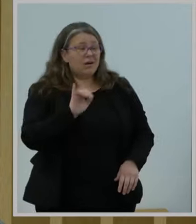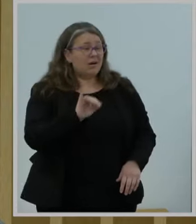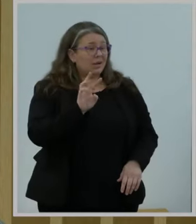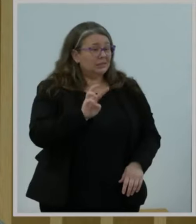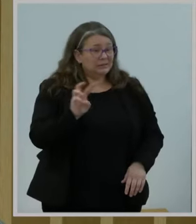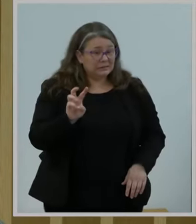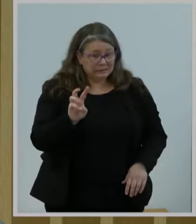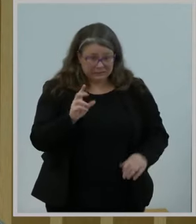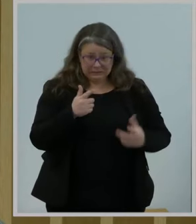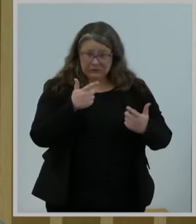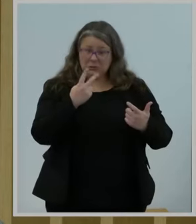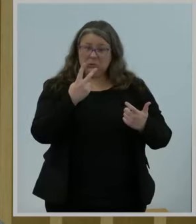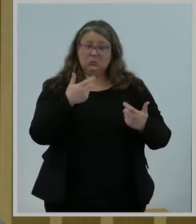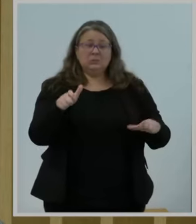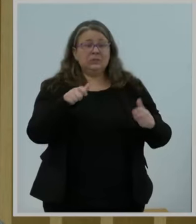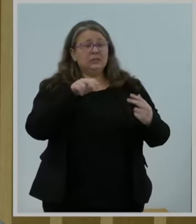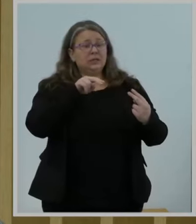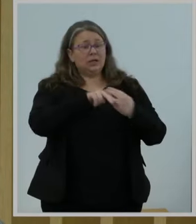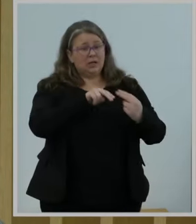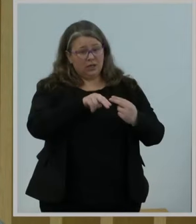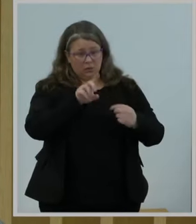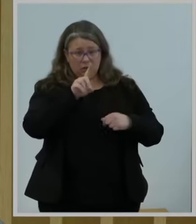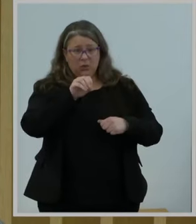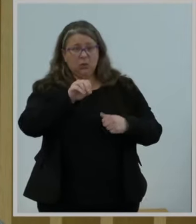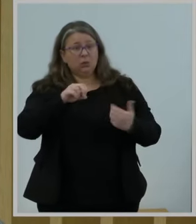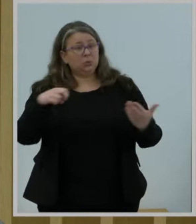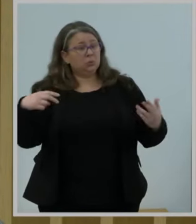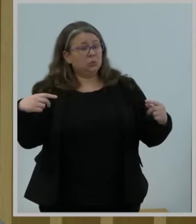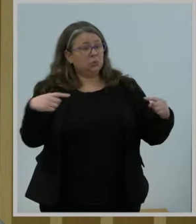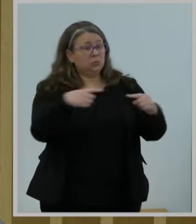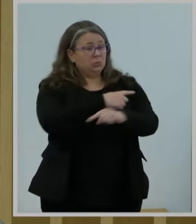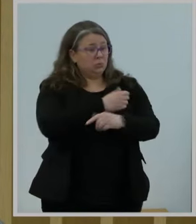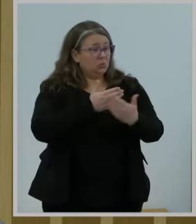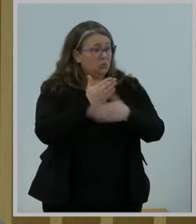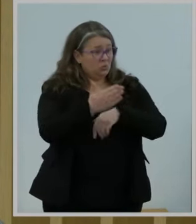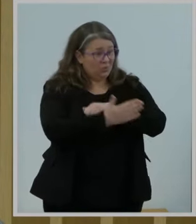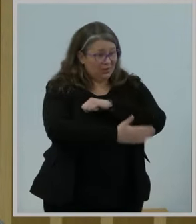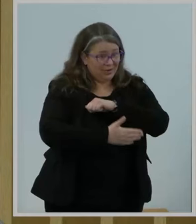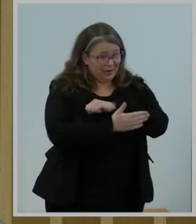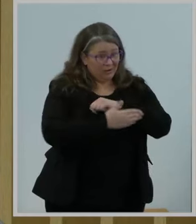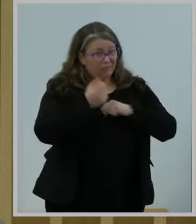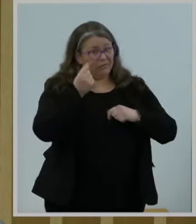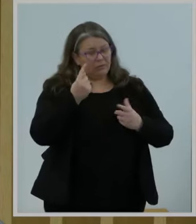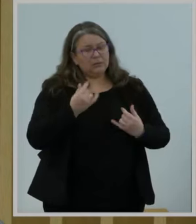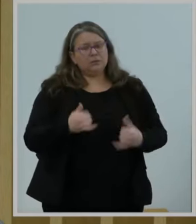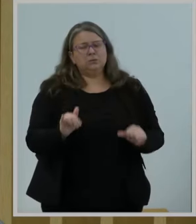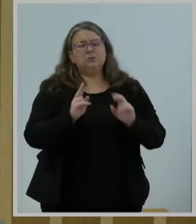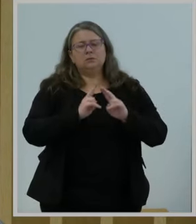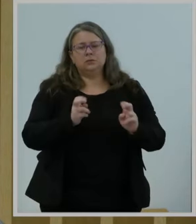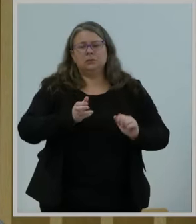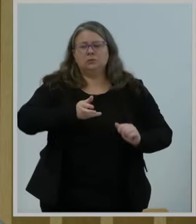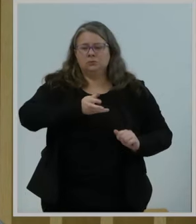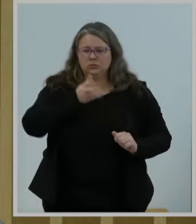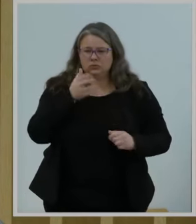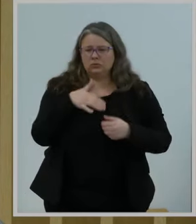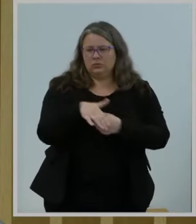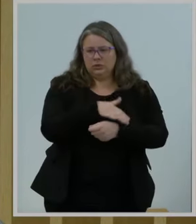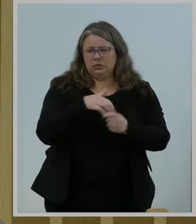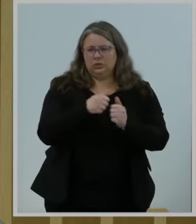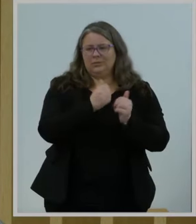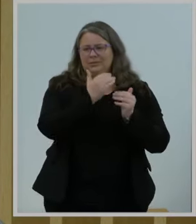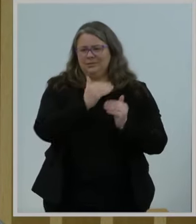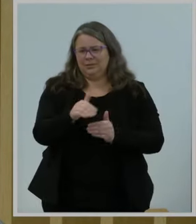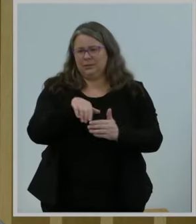challenges that are afflicting so many rural areas. One of those challenges is limited access to neonatal care,